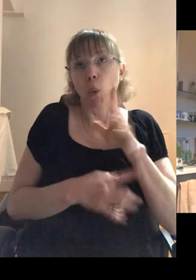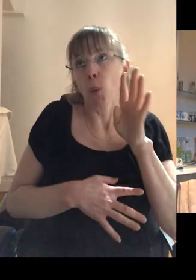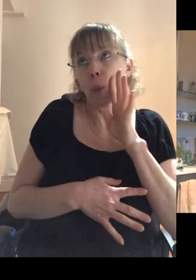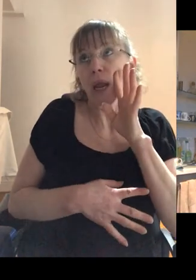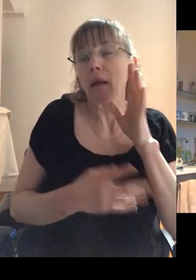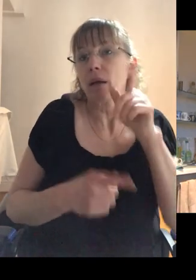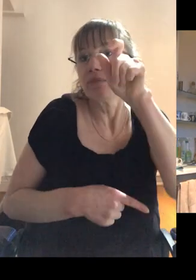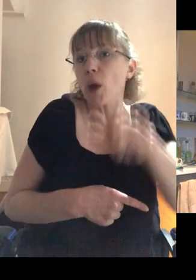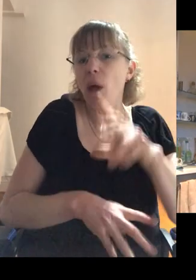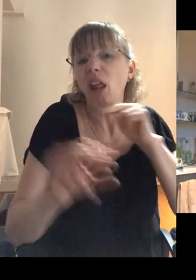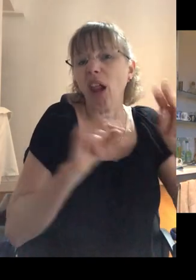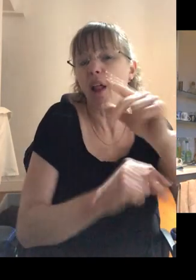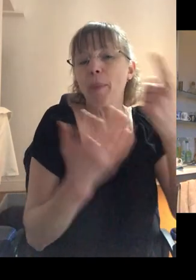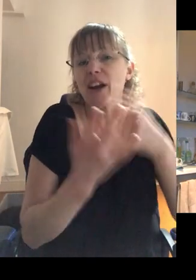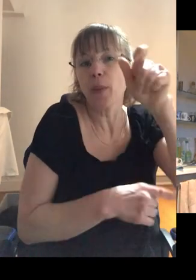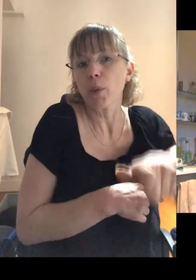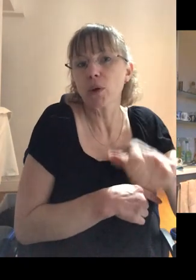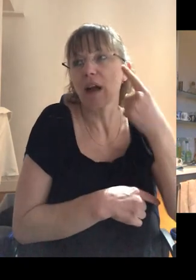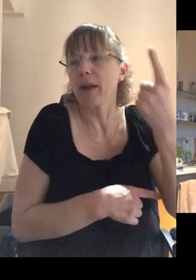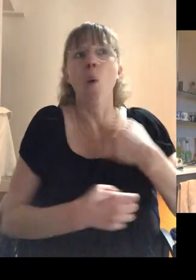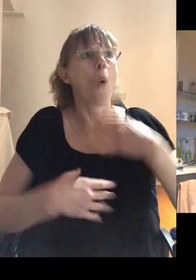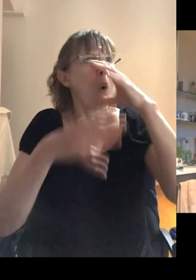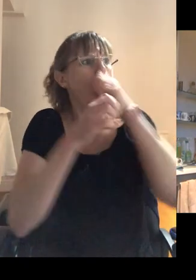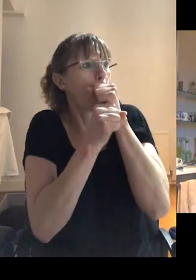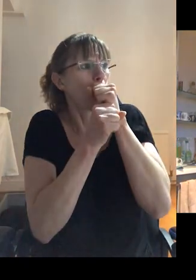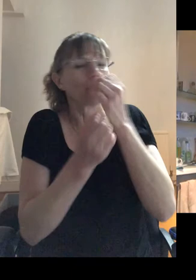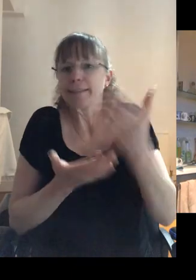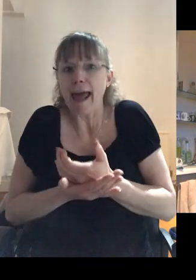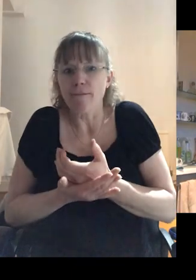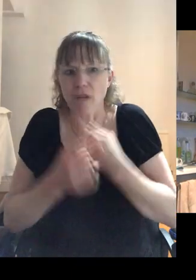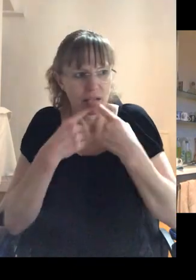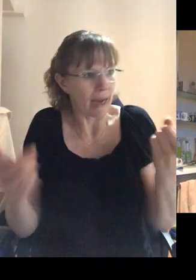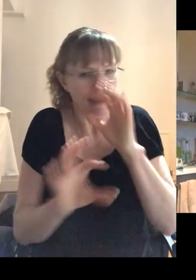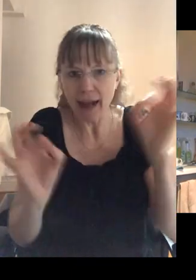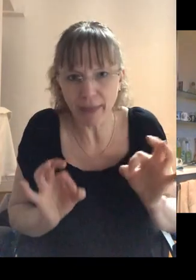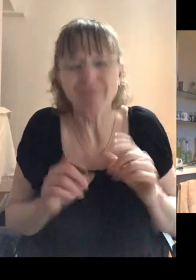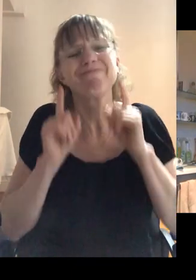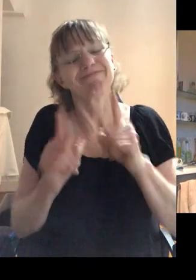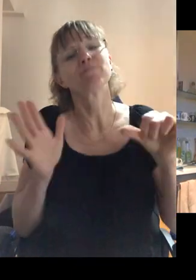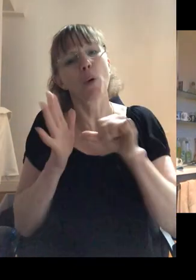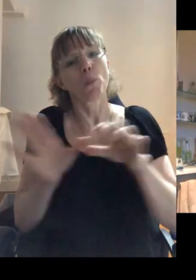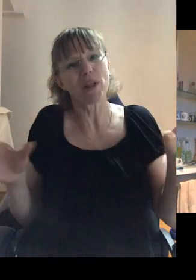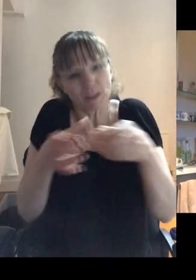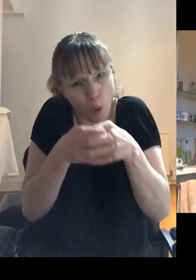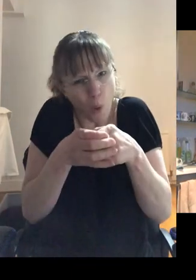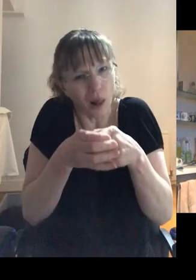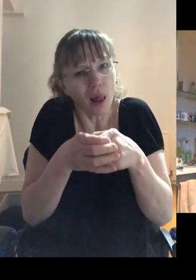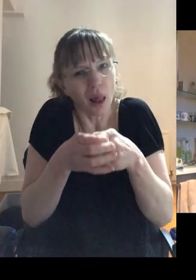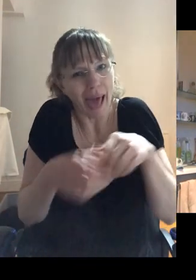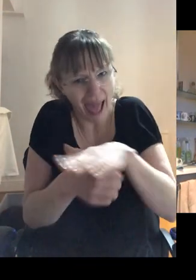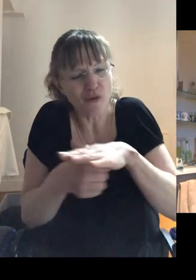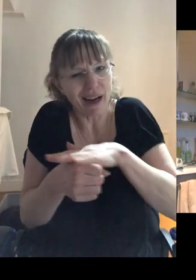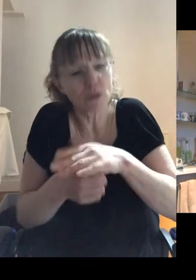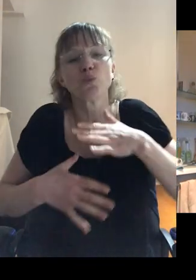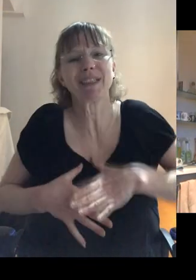somebody gossiping about somebody else for you to think my secrets are not safe. Yeah. That's the problem with the small town scenes. I think sometimes that